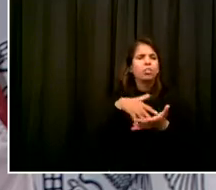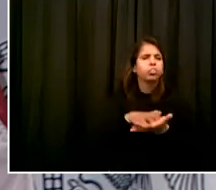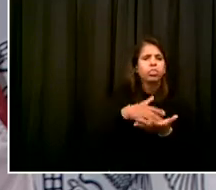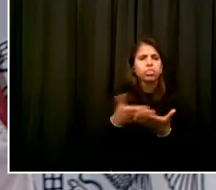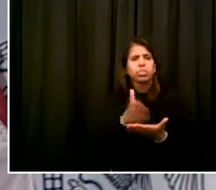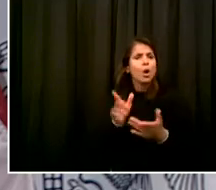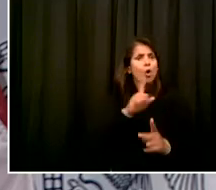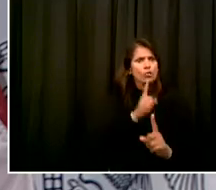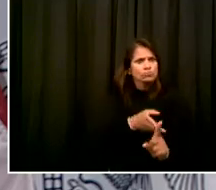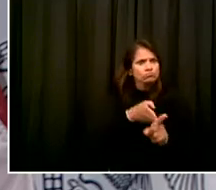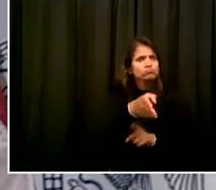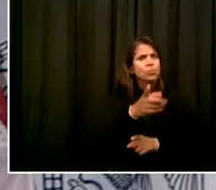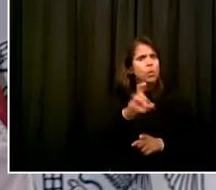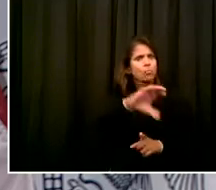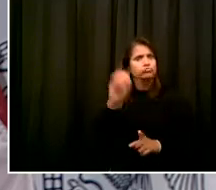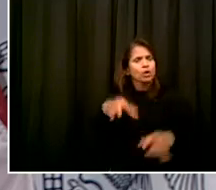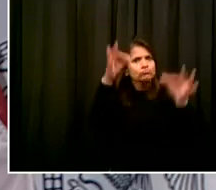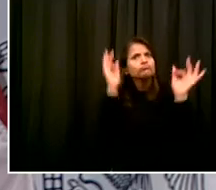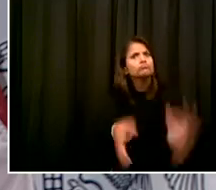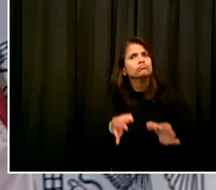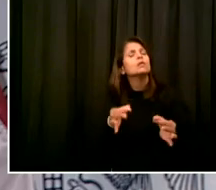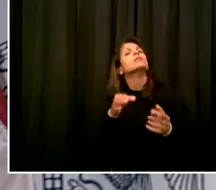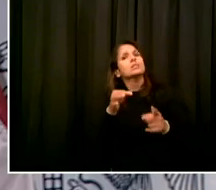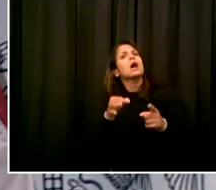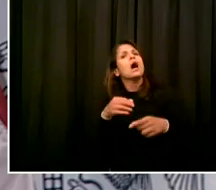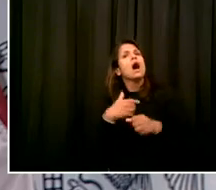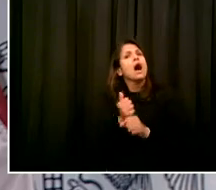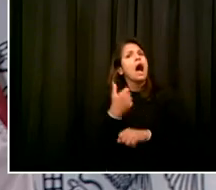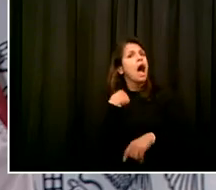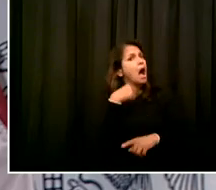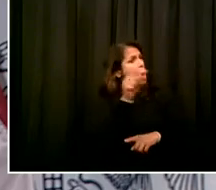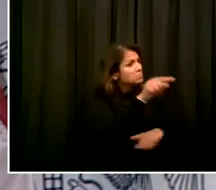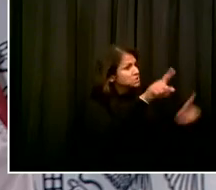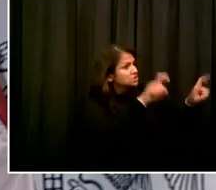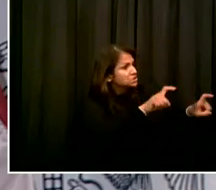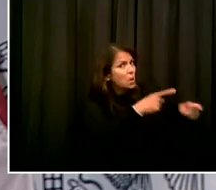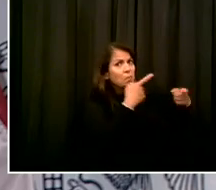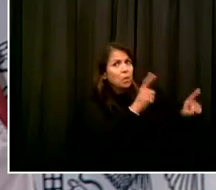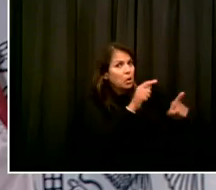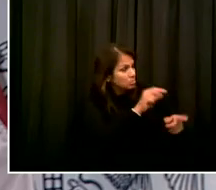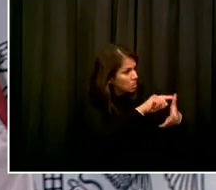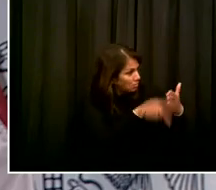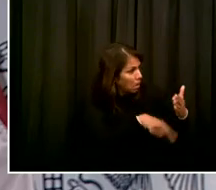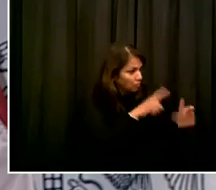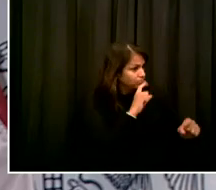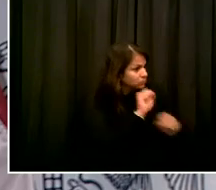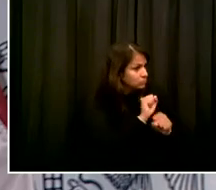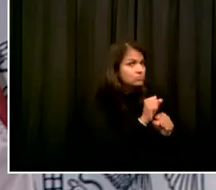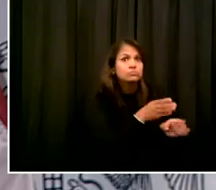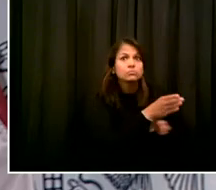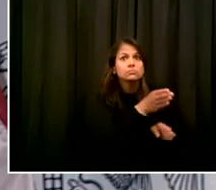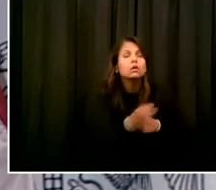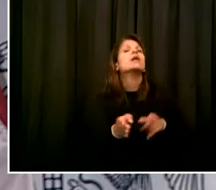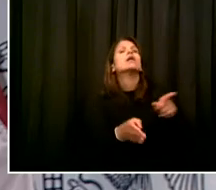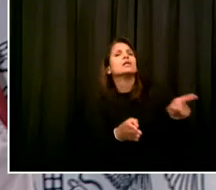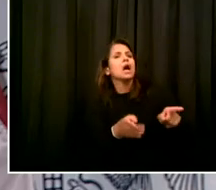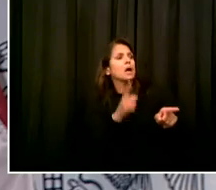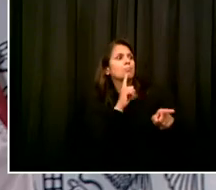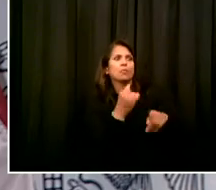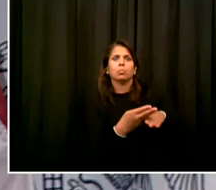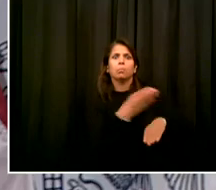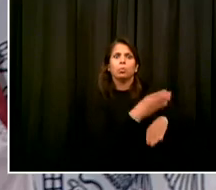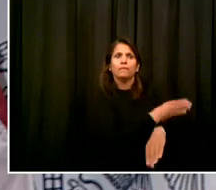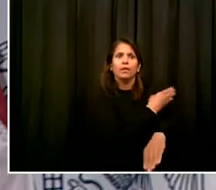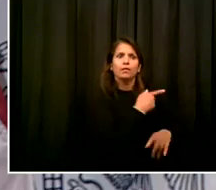believe in their results? So that picture is improving for sure. And that could make it part of the strategy more and more going forward.